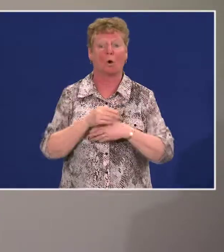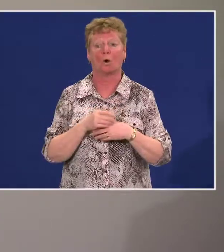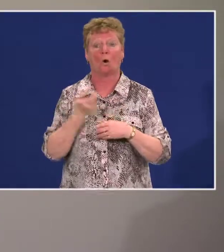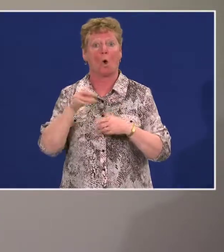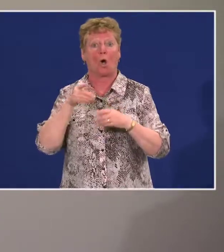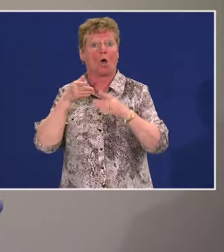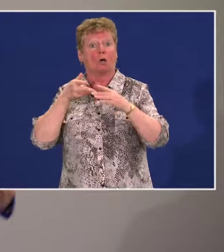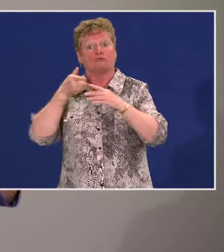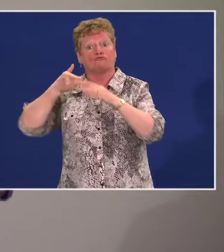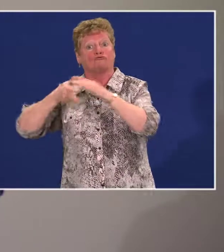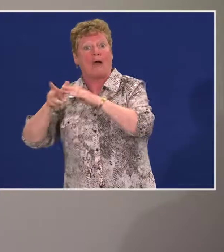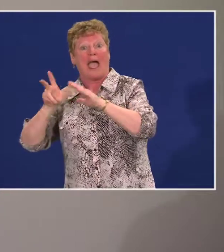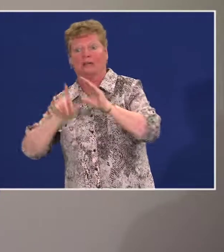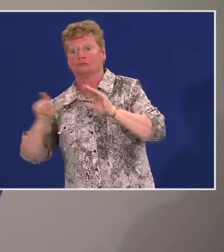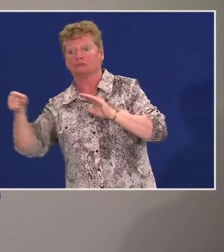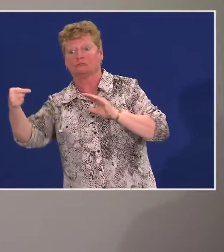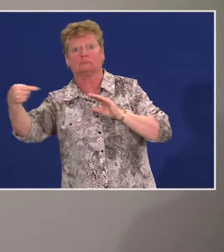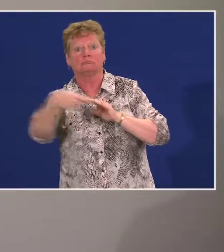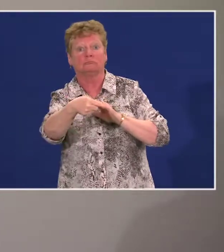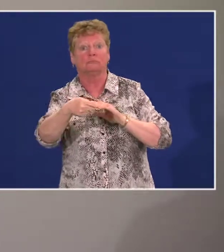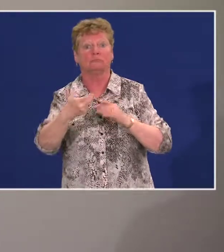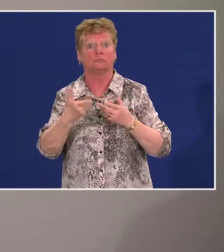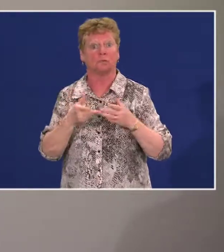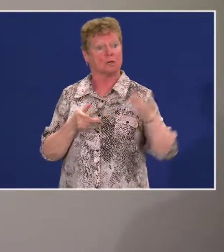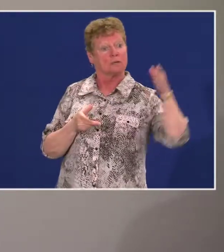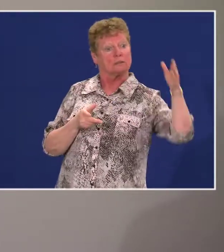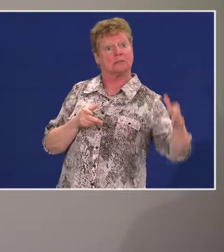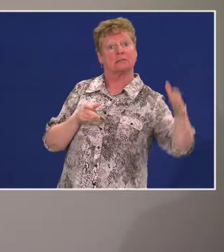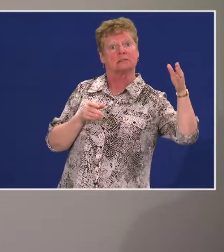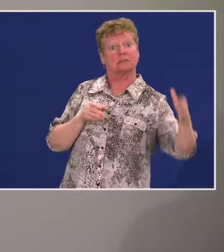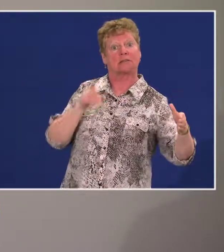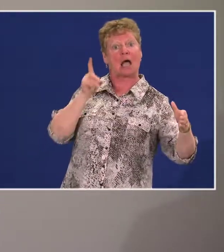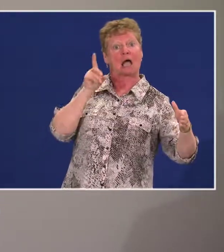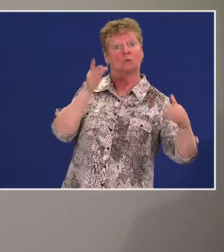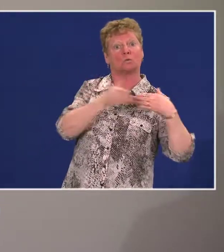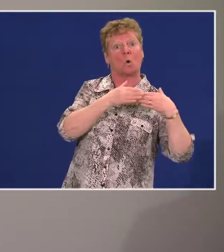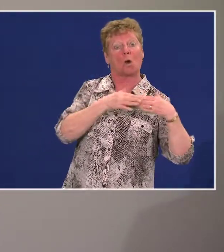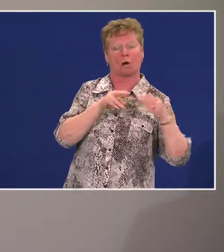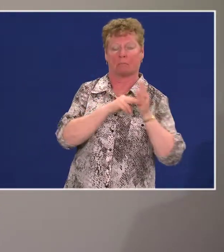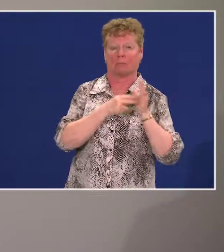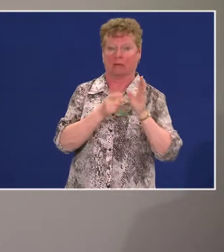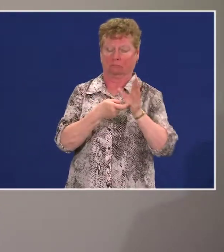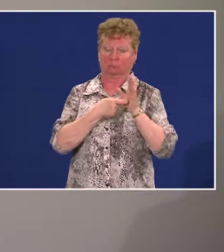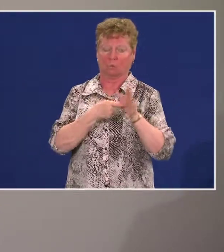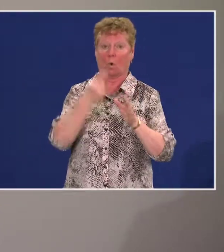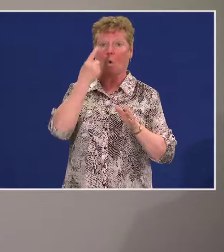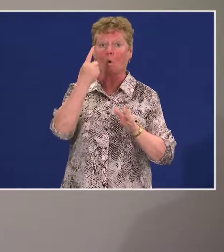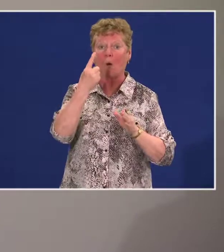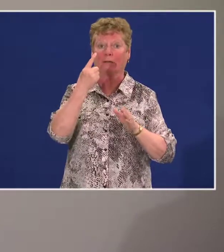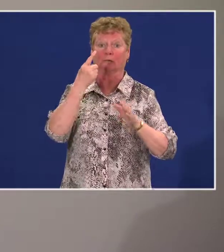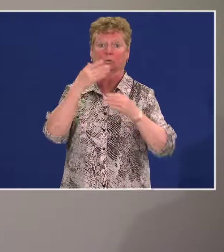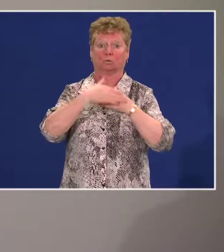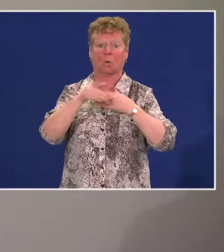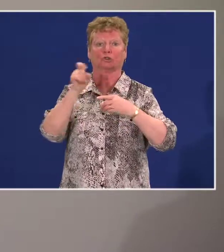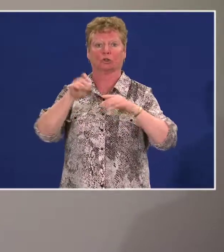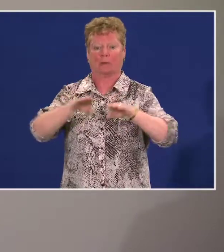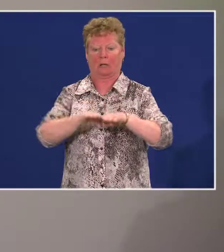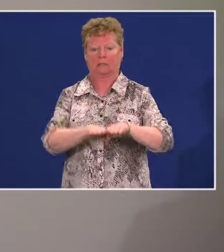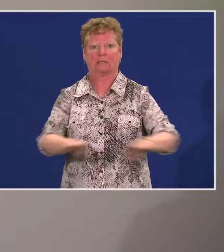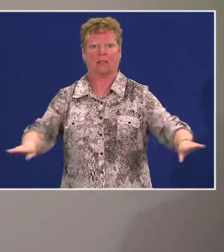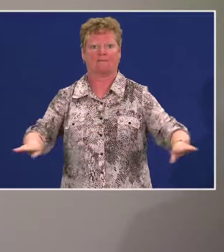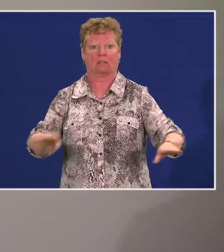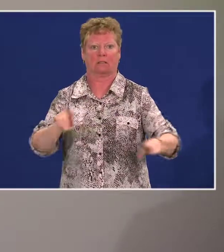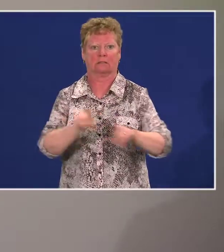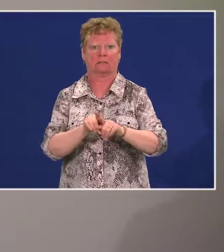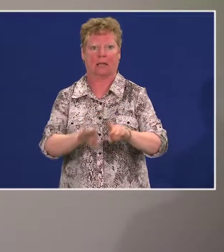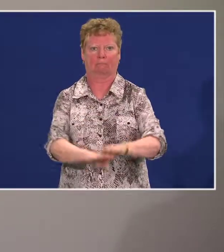your garage, or it could be through a side door. But you have to have one entrance that is at level grade. The